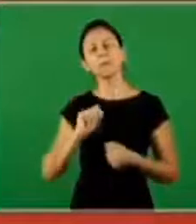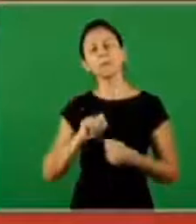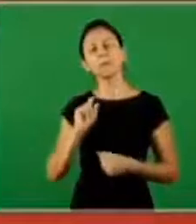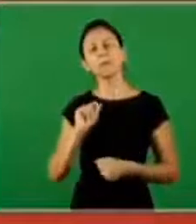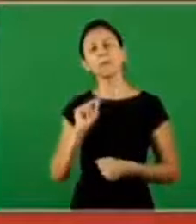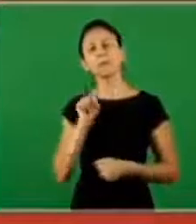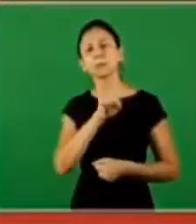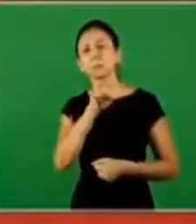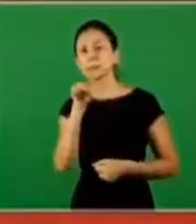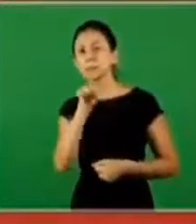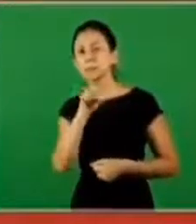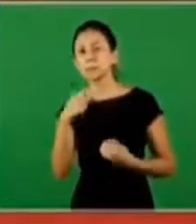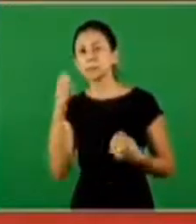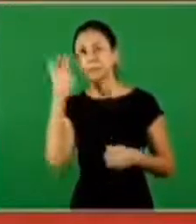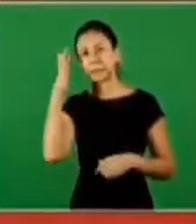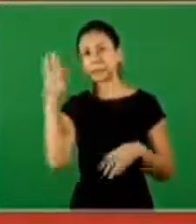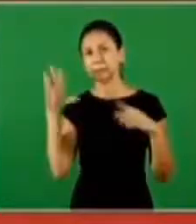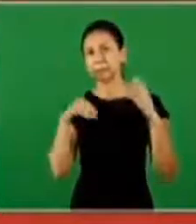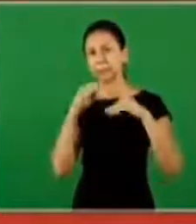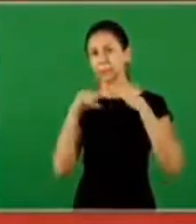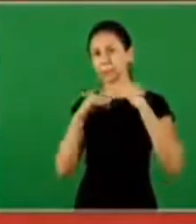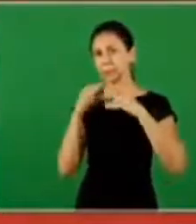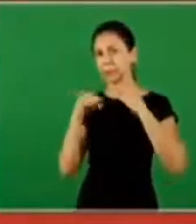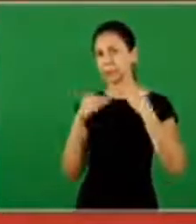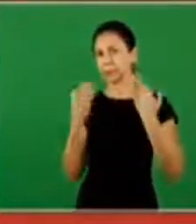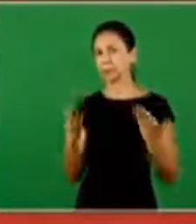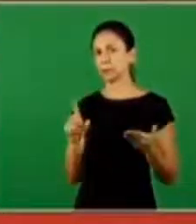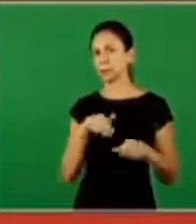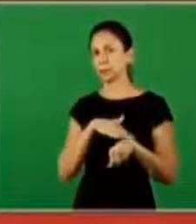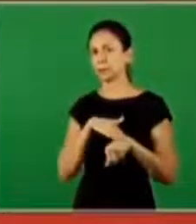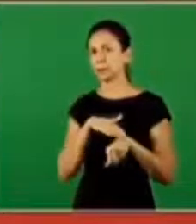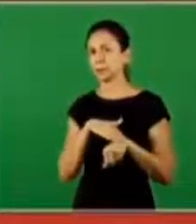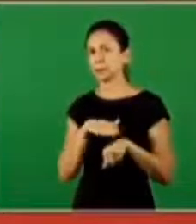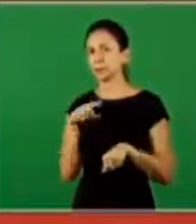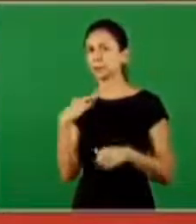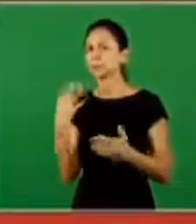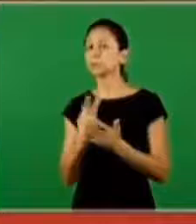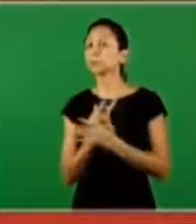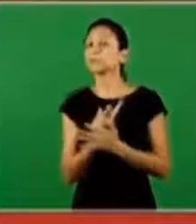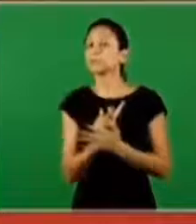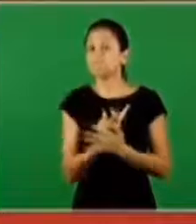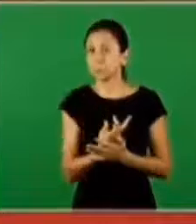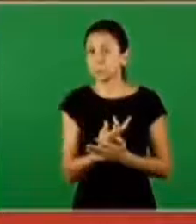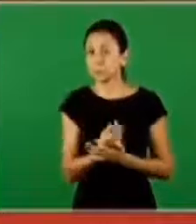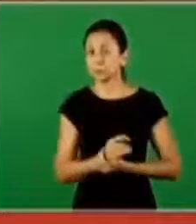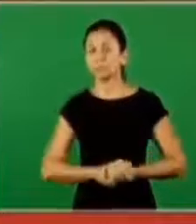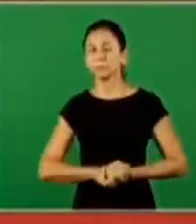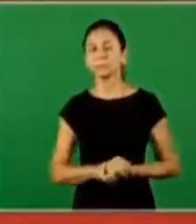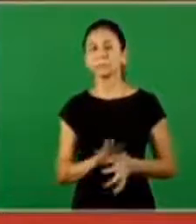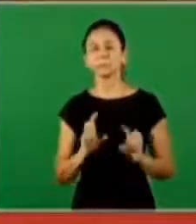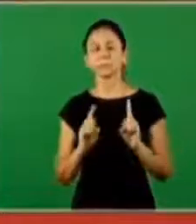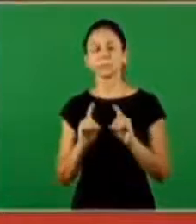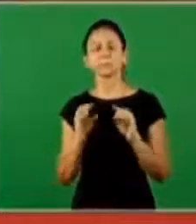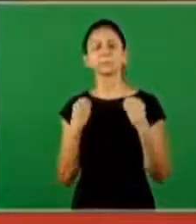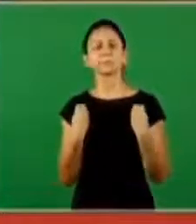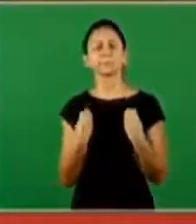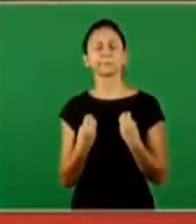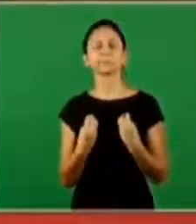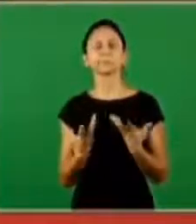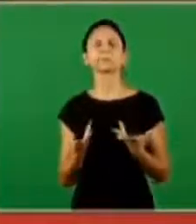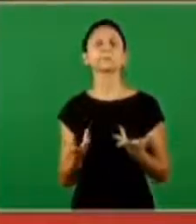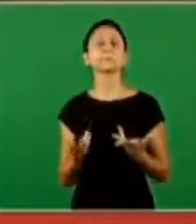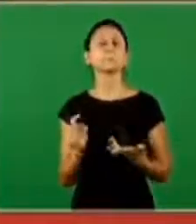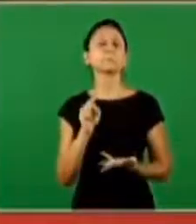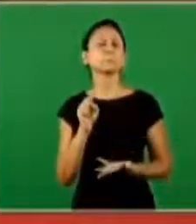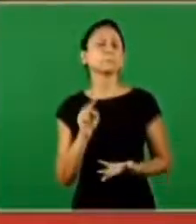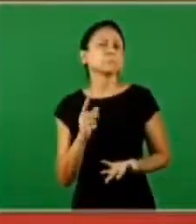understand so that you can discuss amongst yourself and not have doubts. So, the Lord brought this doctrine.